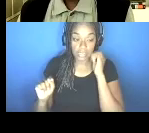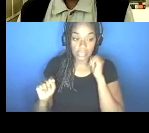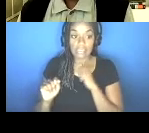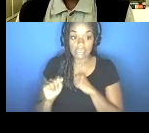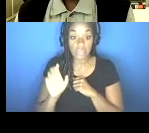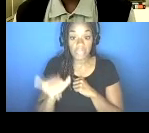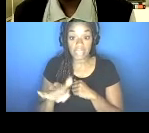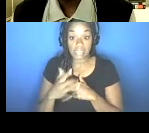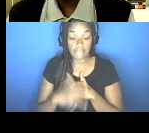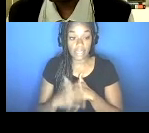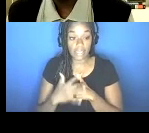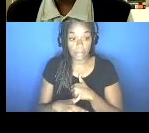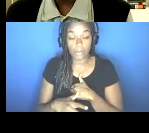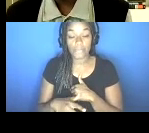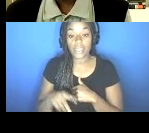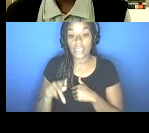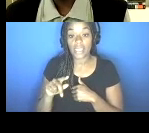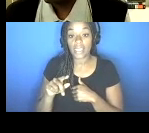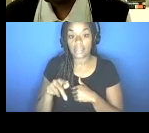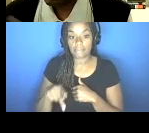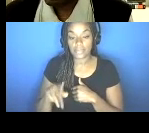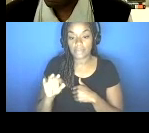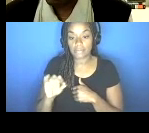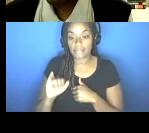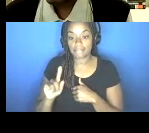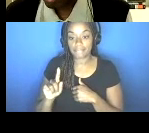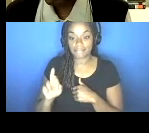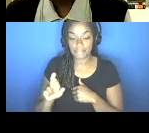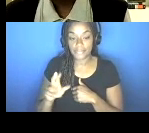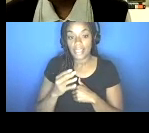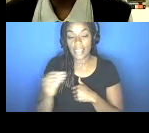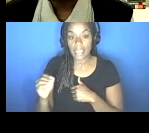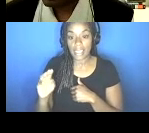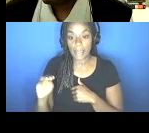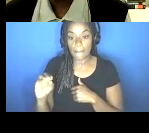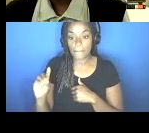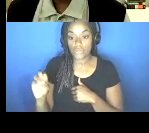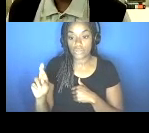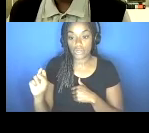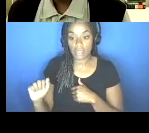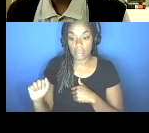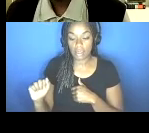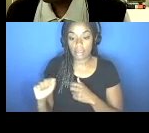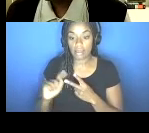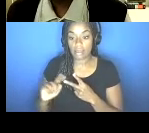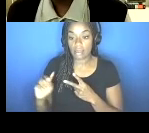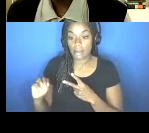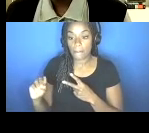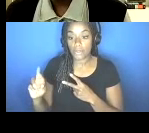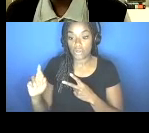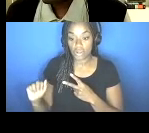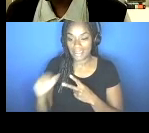It's available in Pfizer and Moderna have their own formulations. The Moderna vaccine is available for folks 18 and